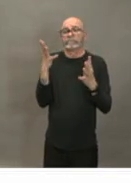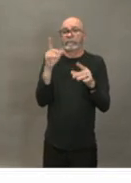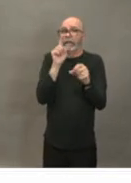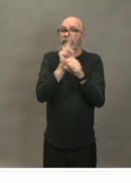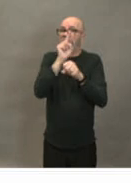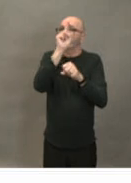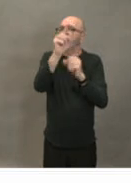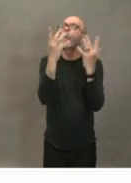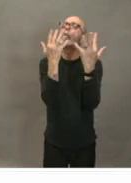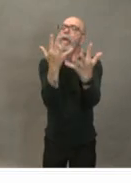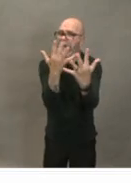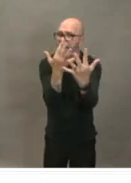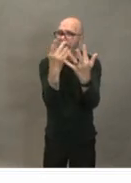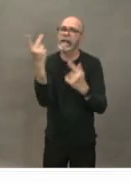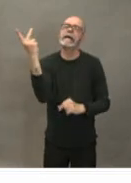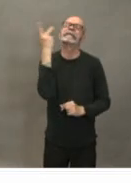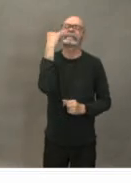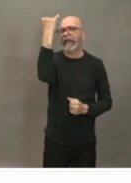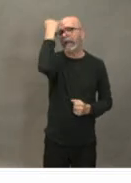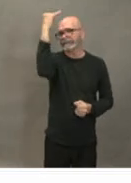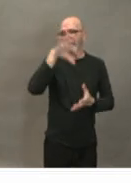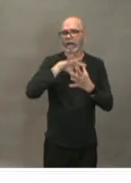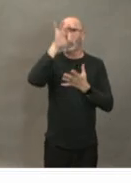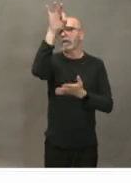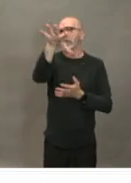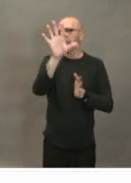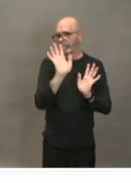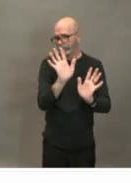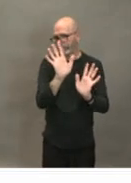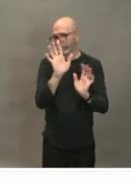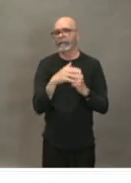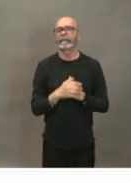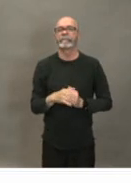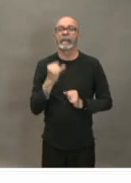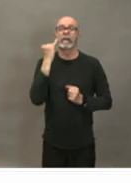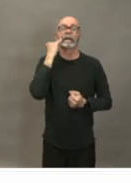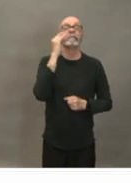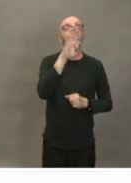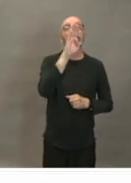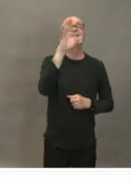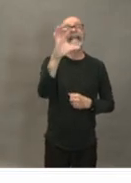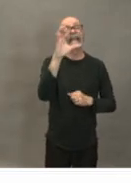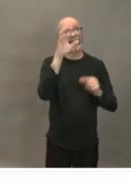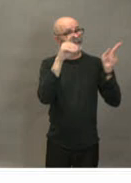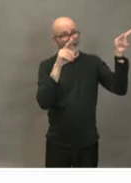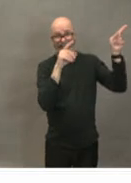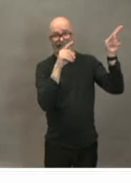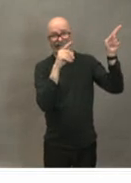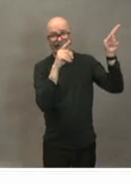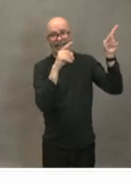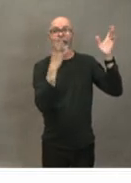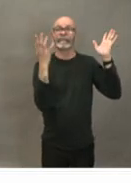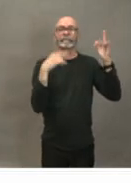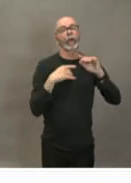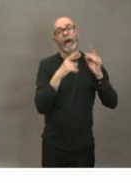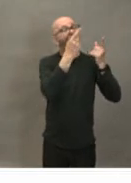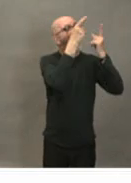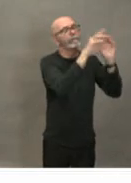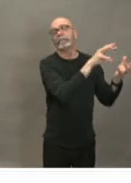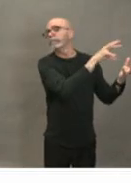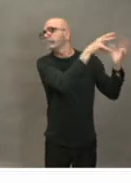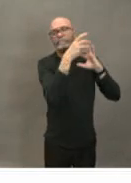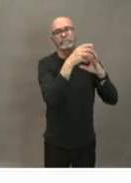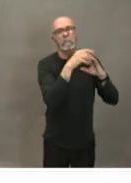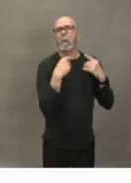here that they need to make that decision in british columbia it may not be for another two months before i need to make that decision in nova scotia